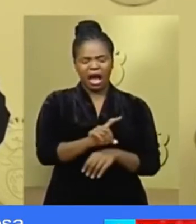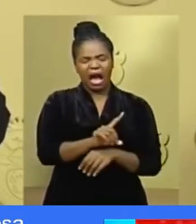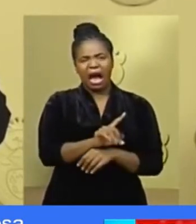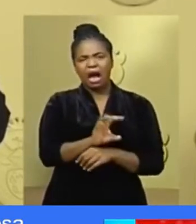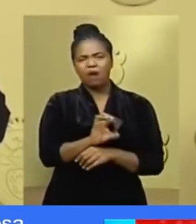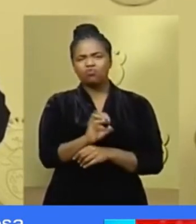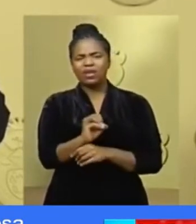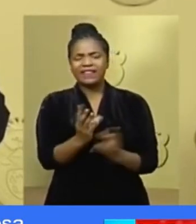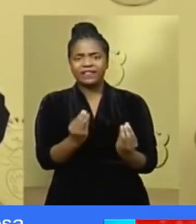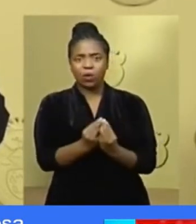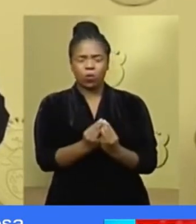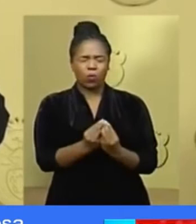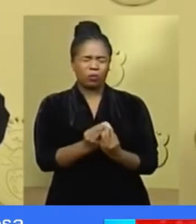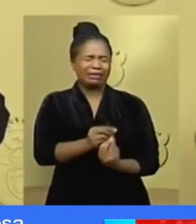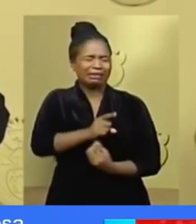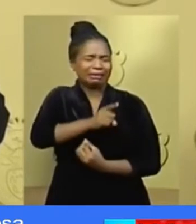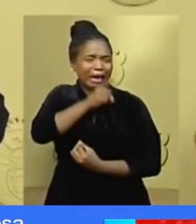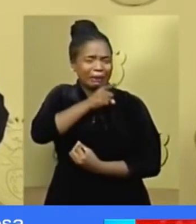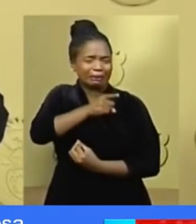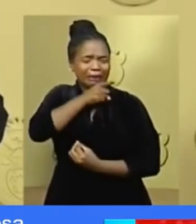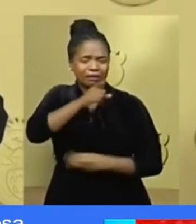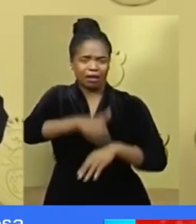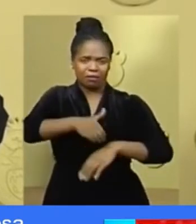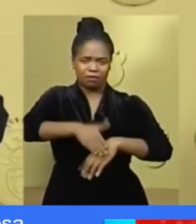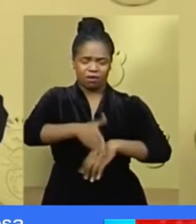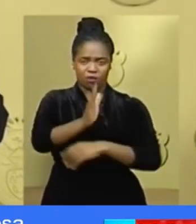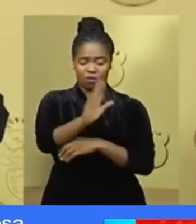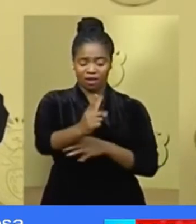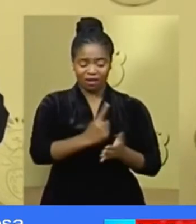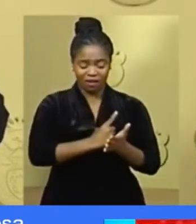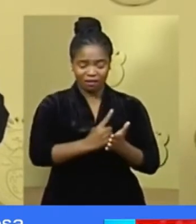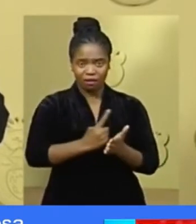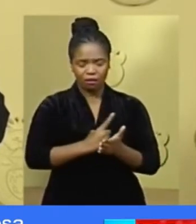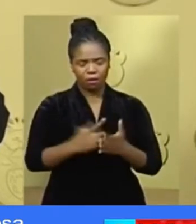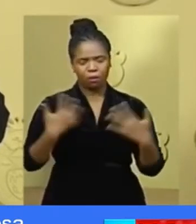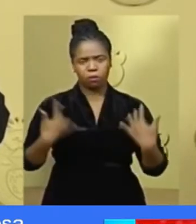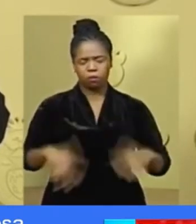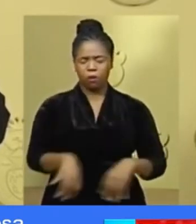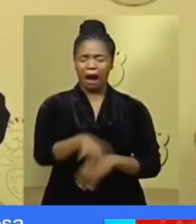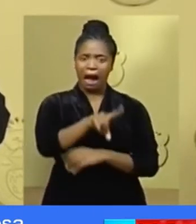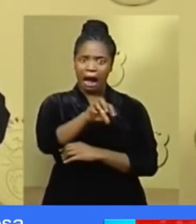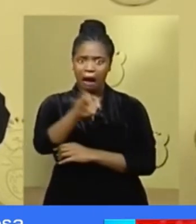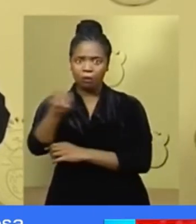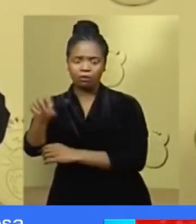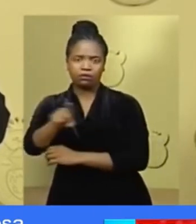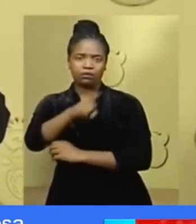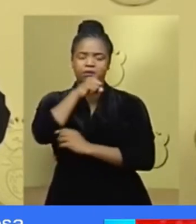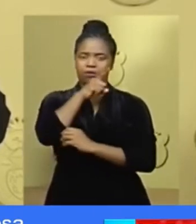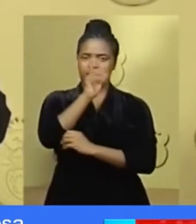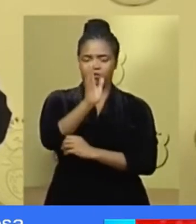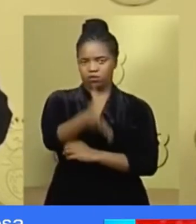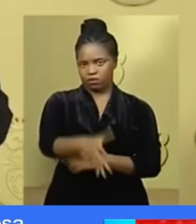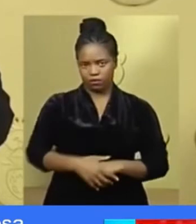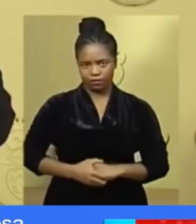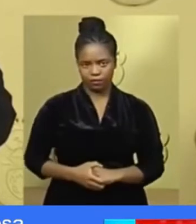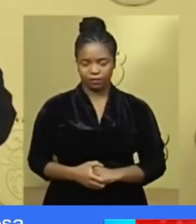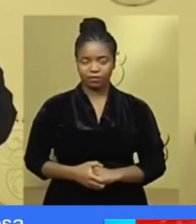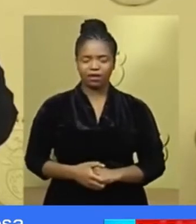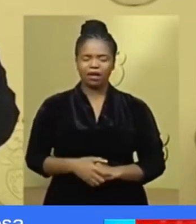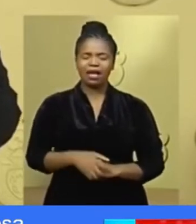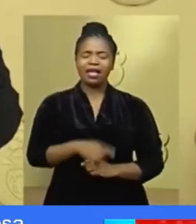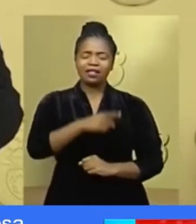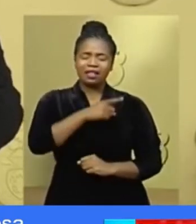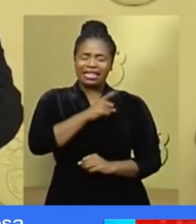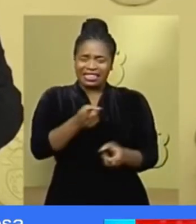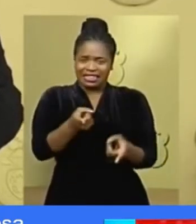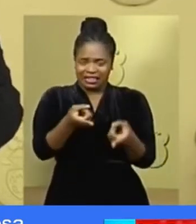to tens of thousands and within a few weeks to hundreds of thousands. This is